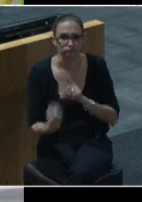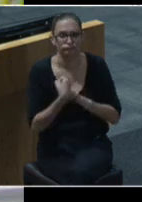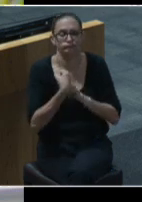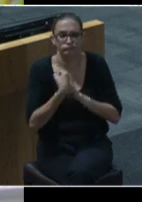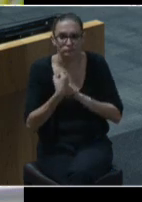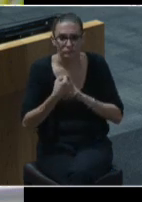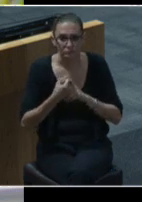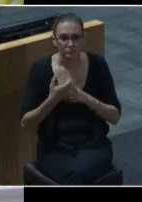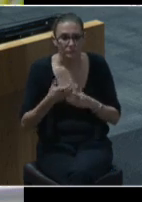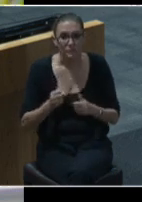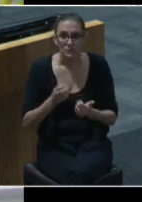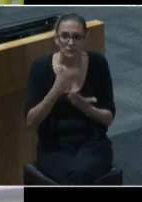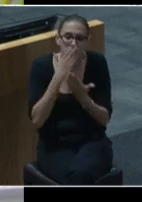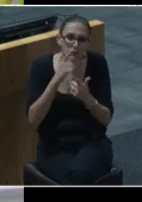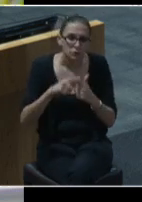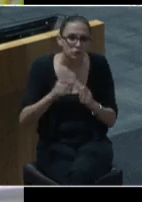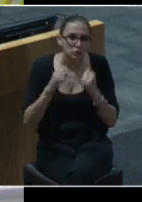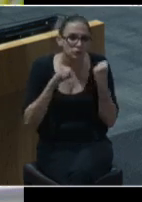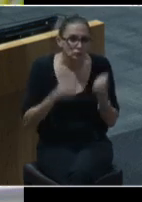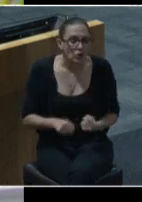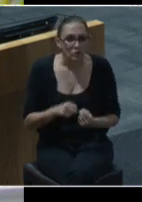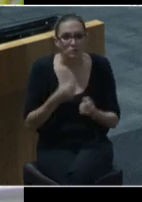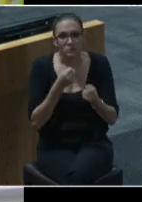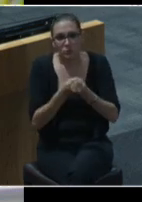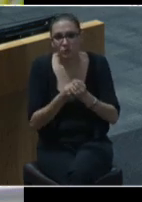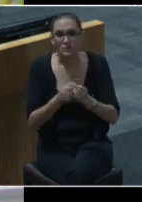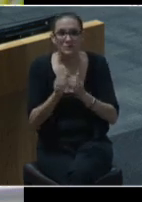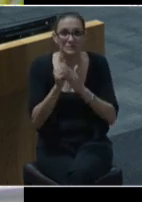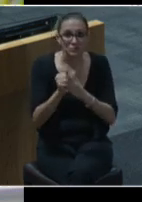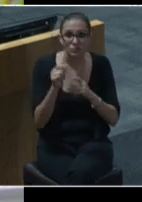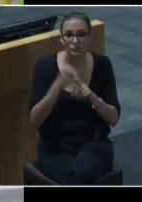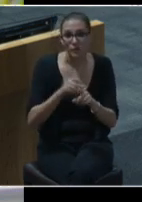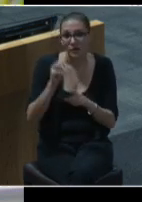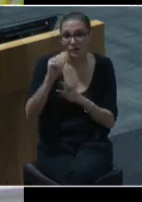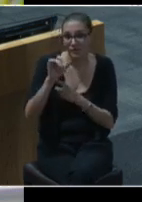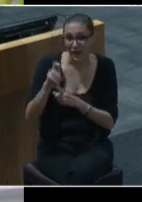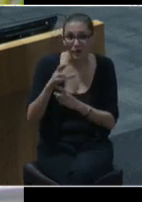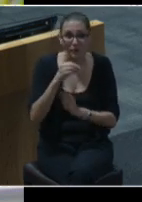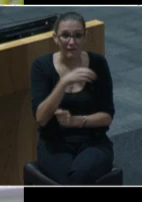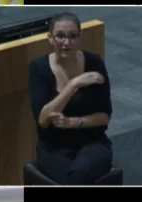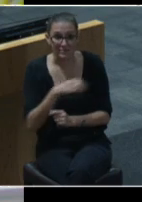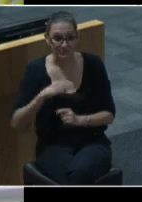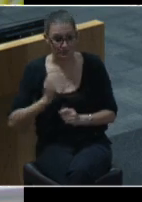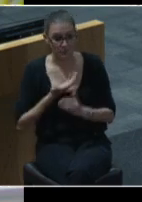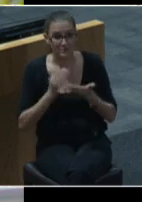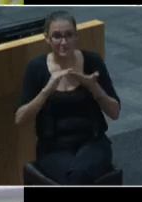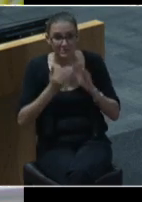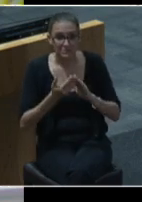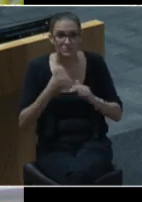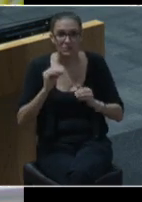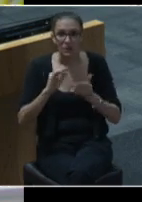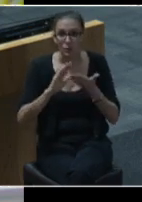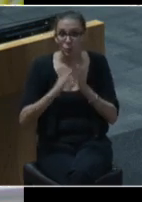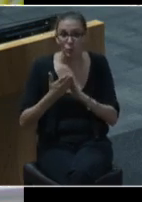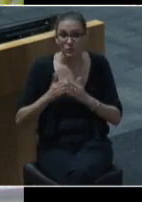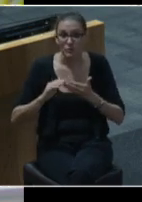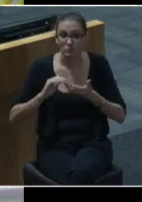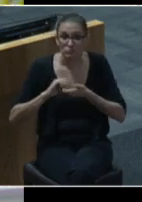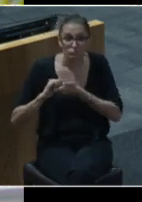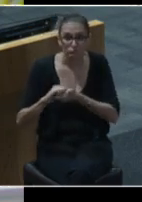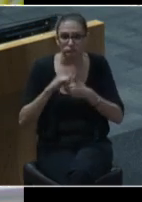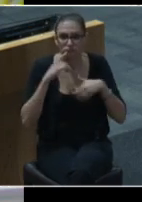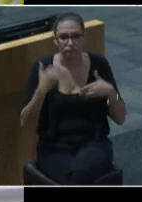thanks to the strong support and leadership from our mayor and council our city and community partners acted